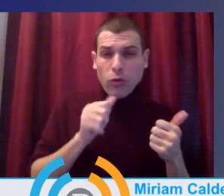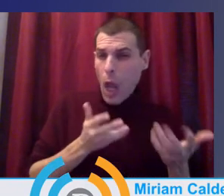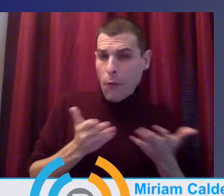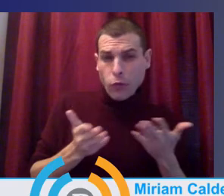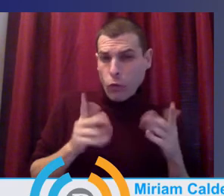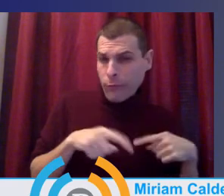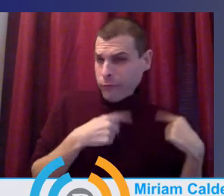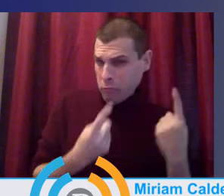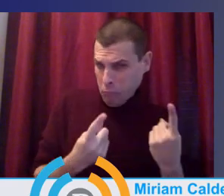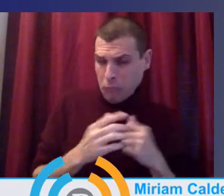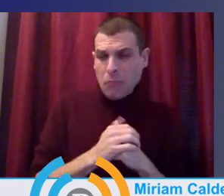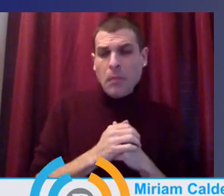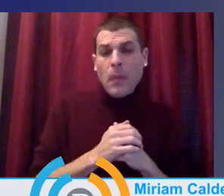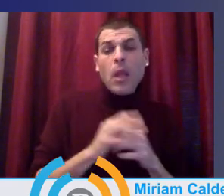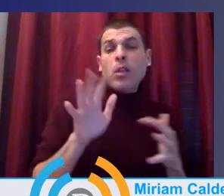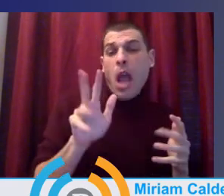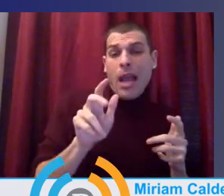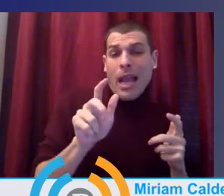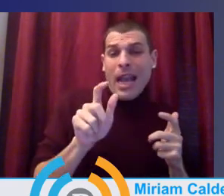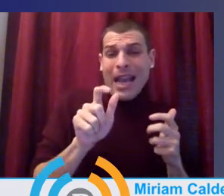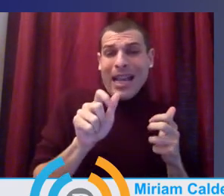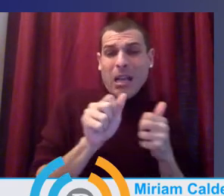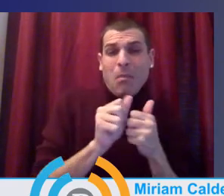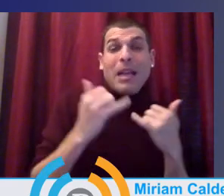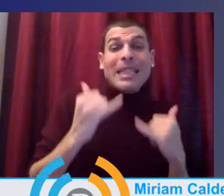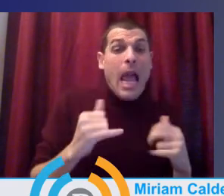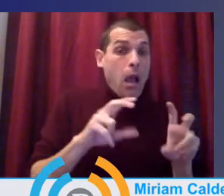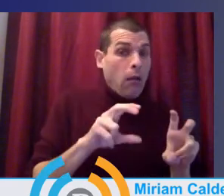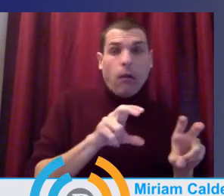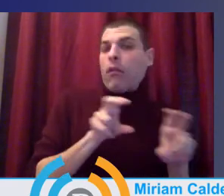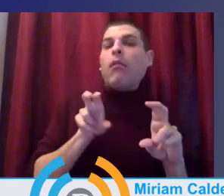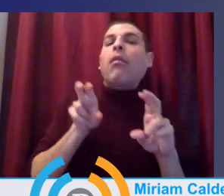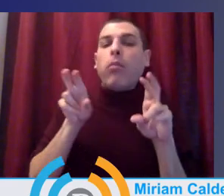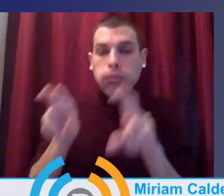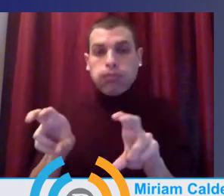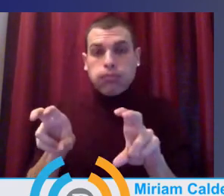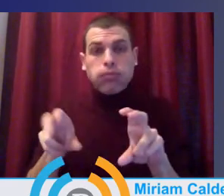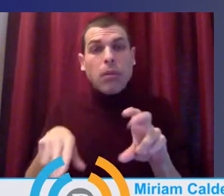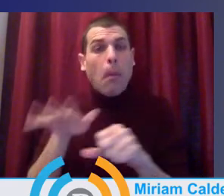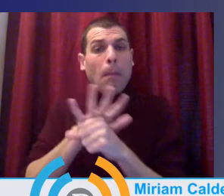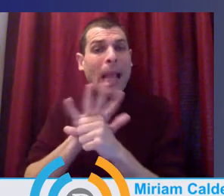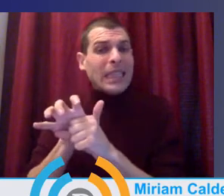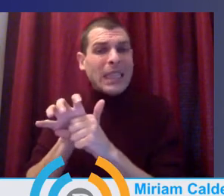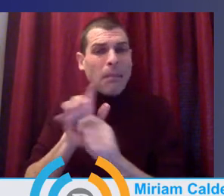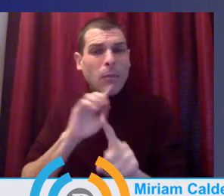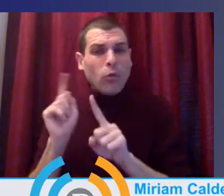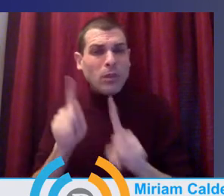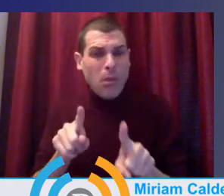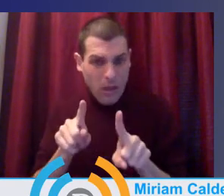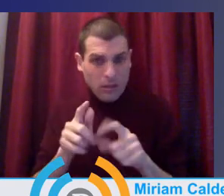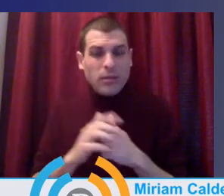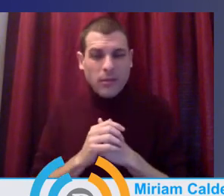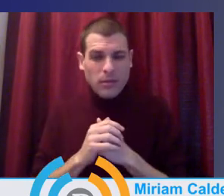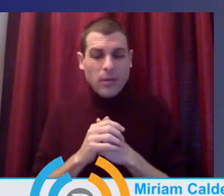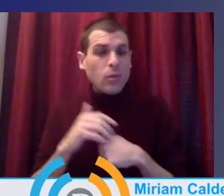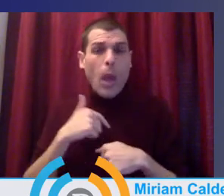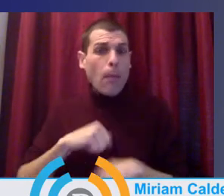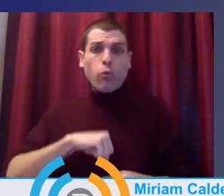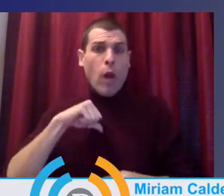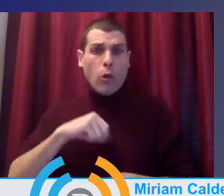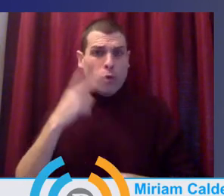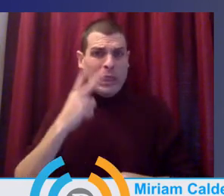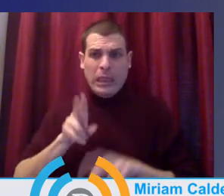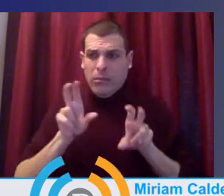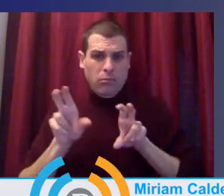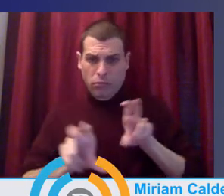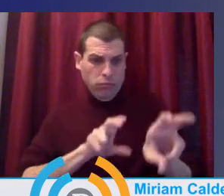partners has shifted to pandemic response. So I guess I'm pretty proud of the pivot. It's clear that this emergency